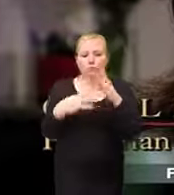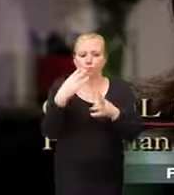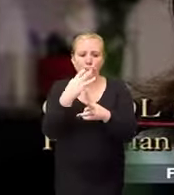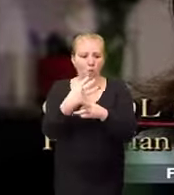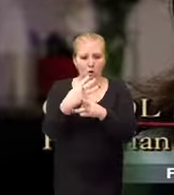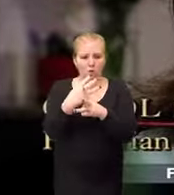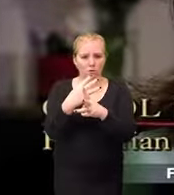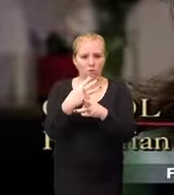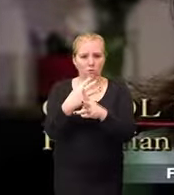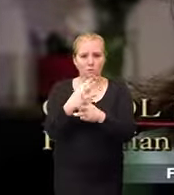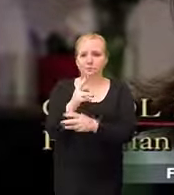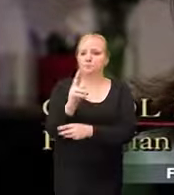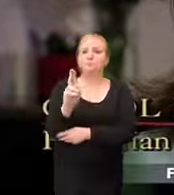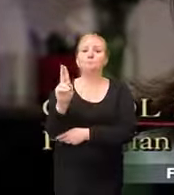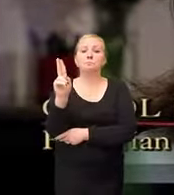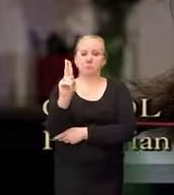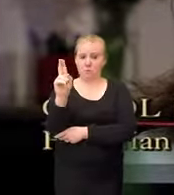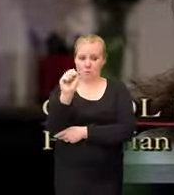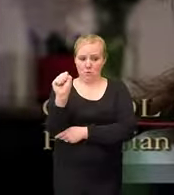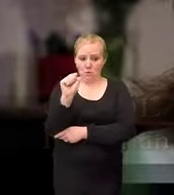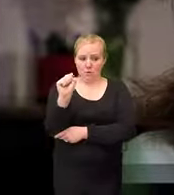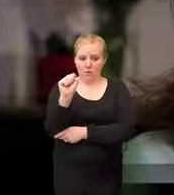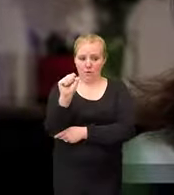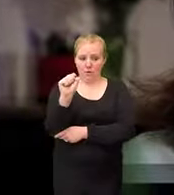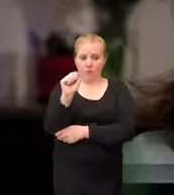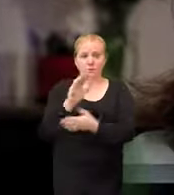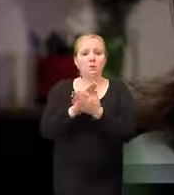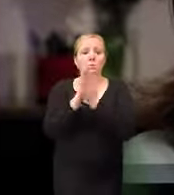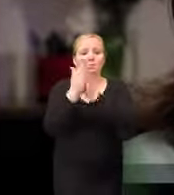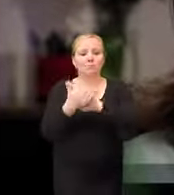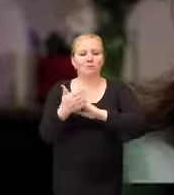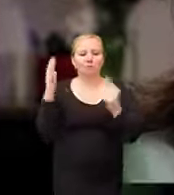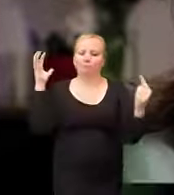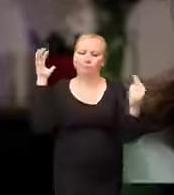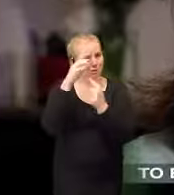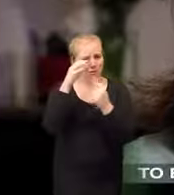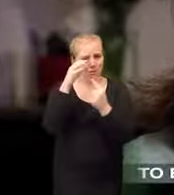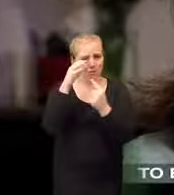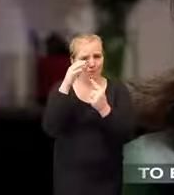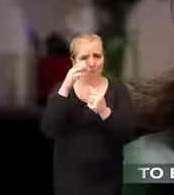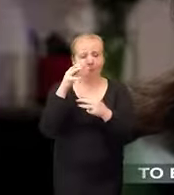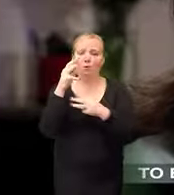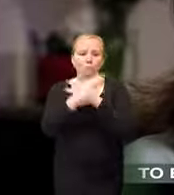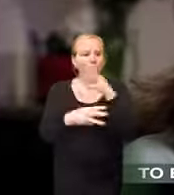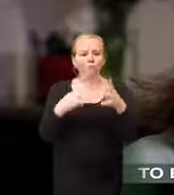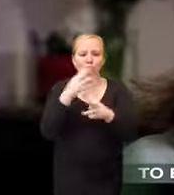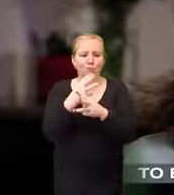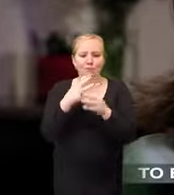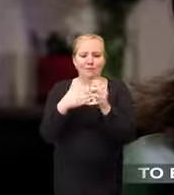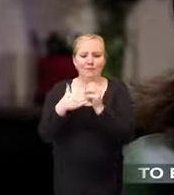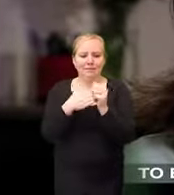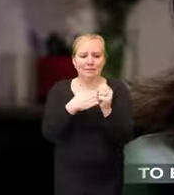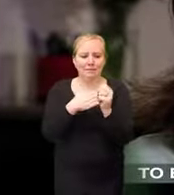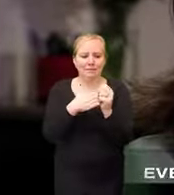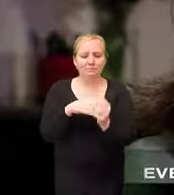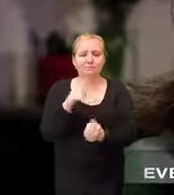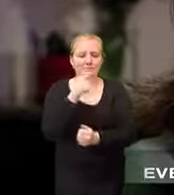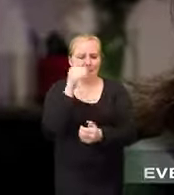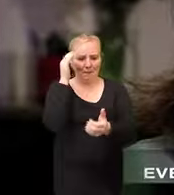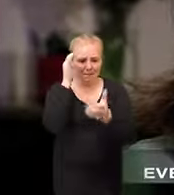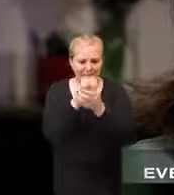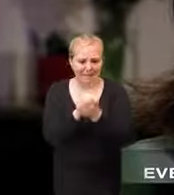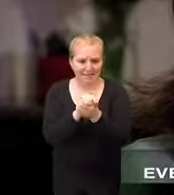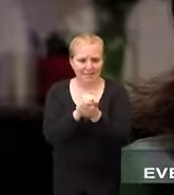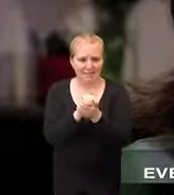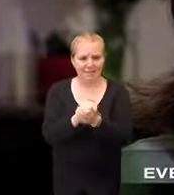the United States for the new nation to become a world leader he